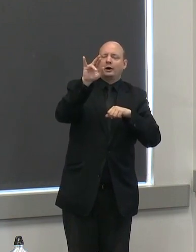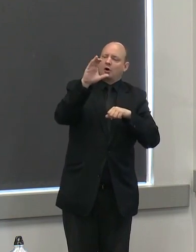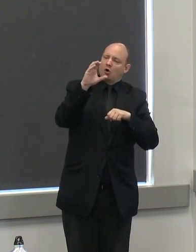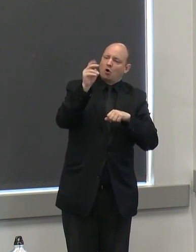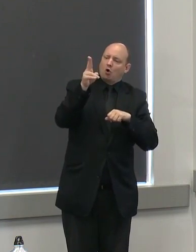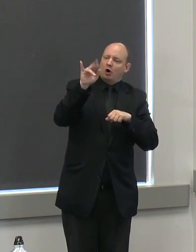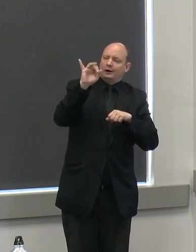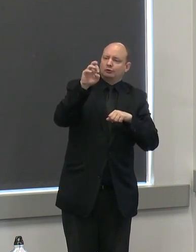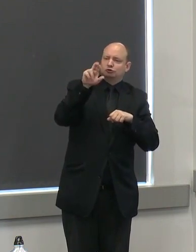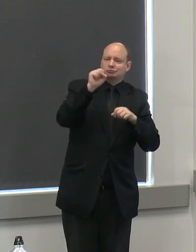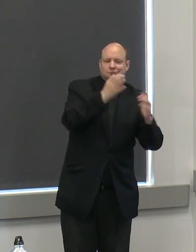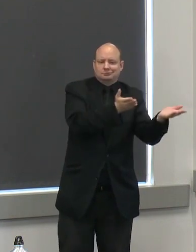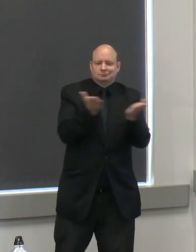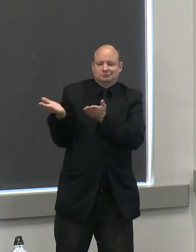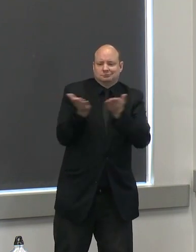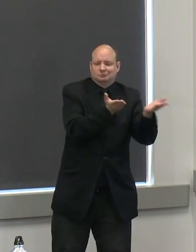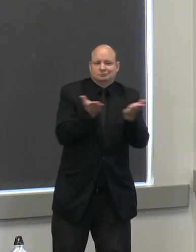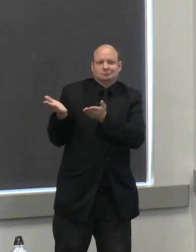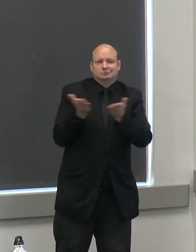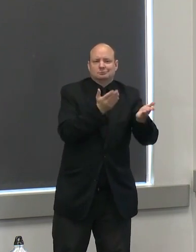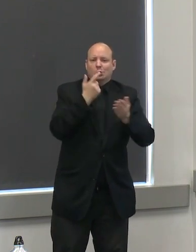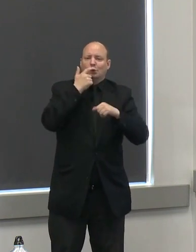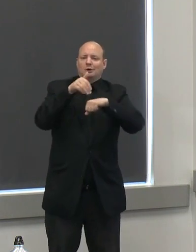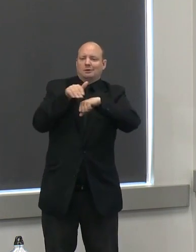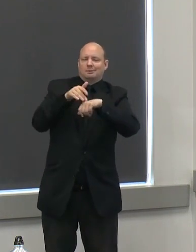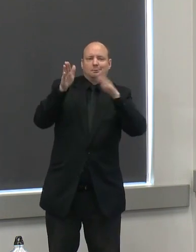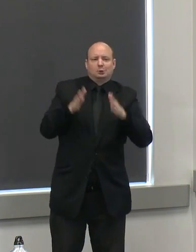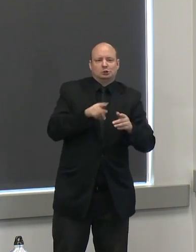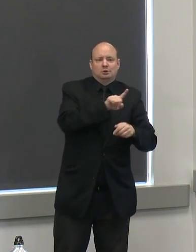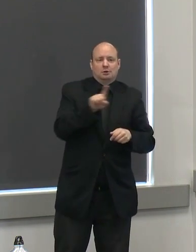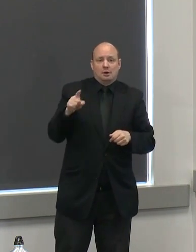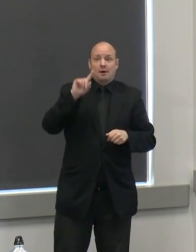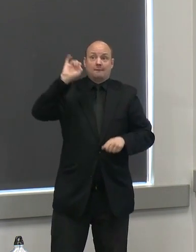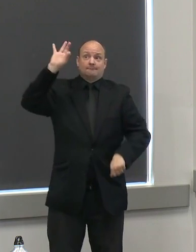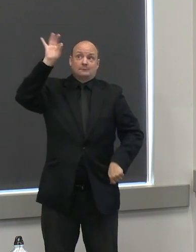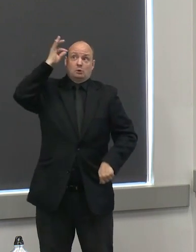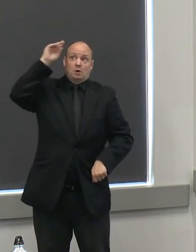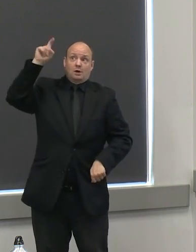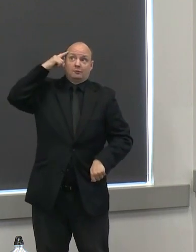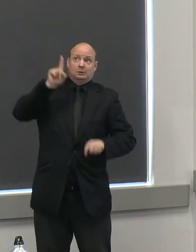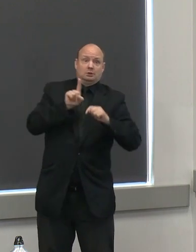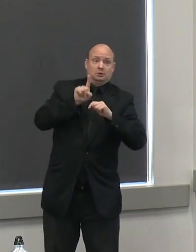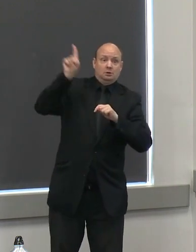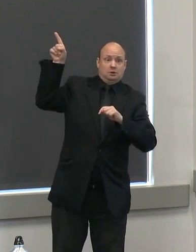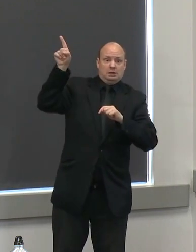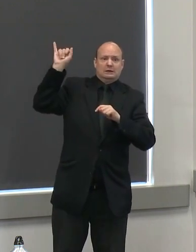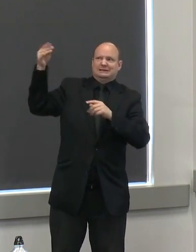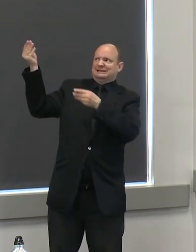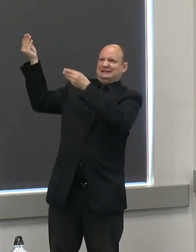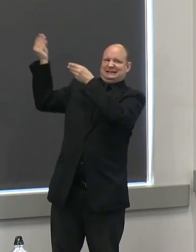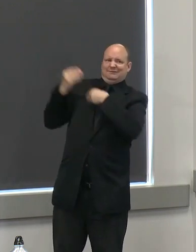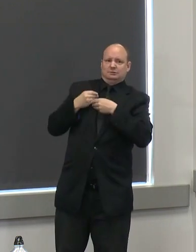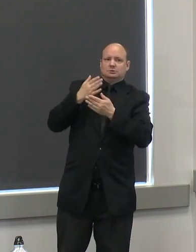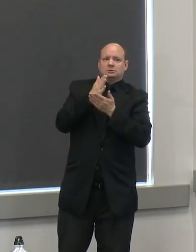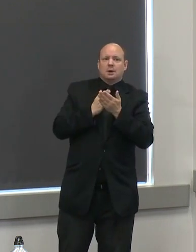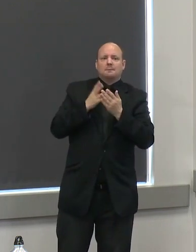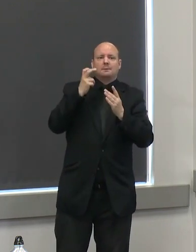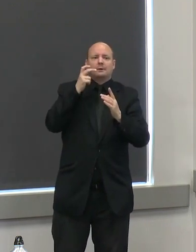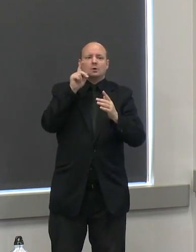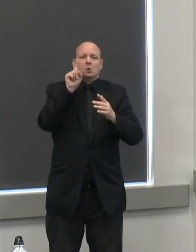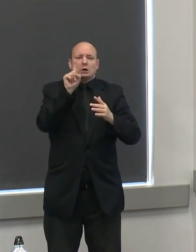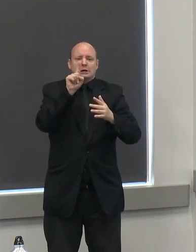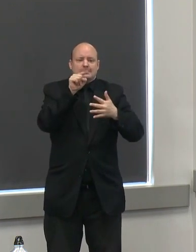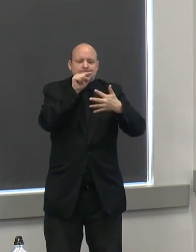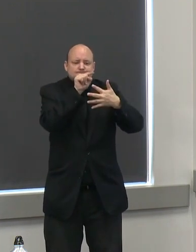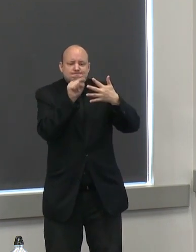in addition the federal government has provided some point of care testing machines to the state of oregon produced by the